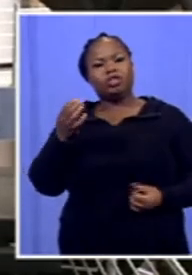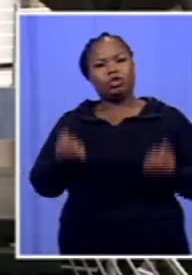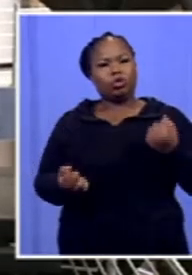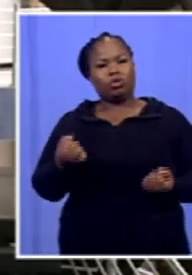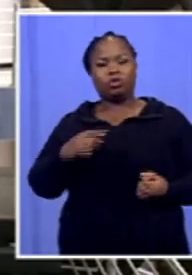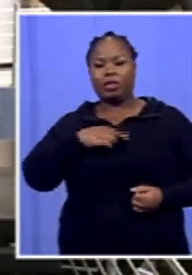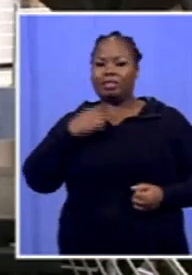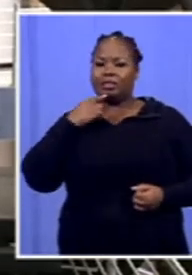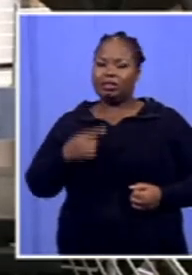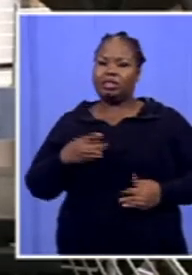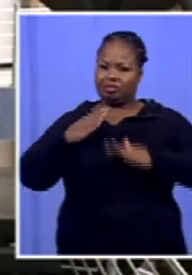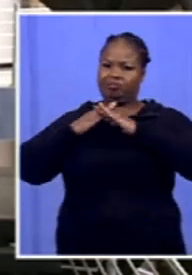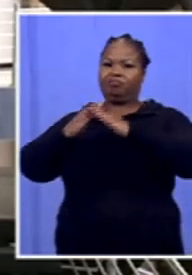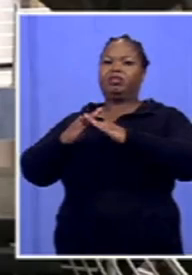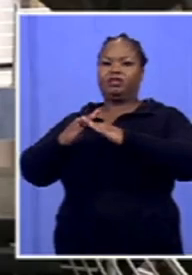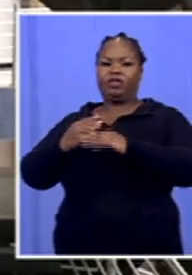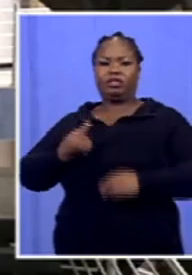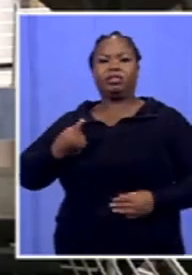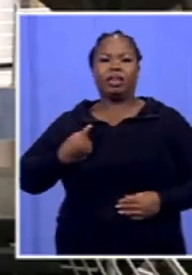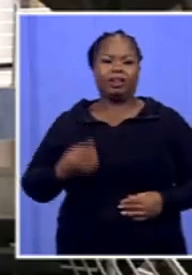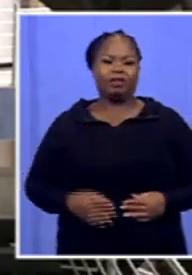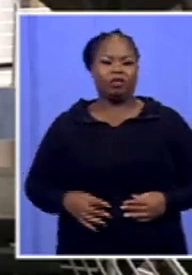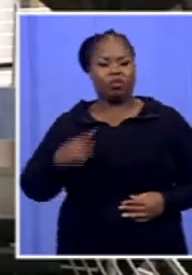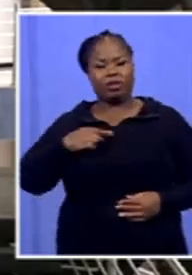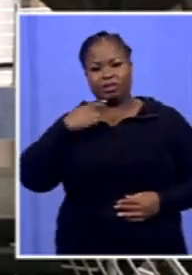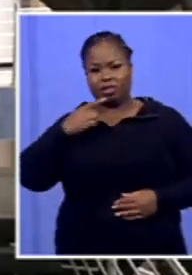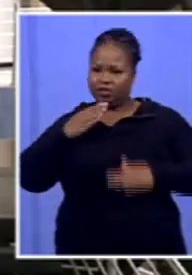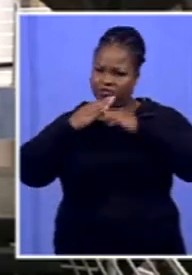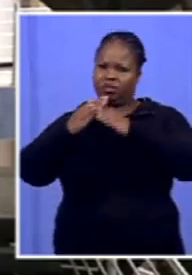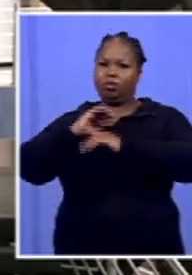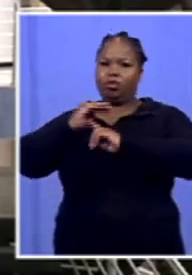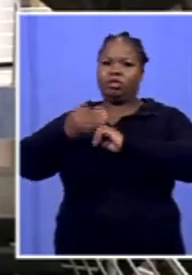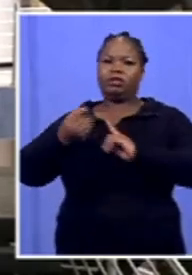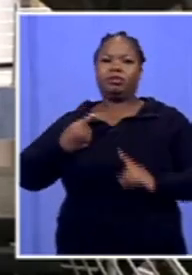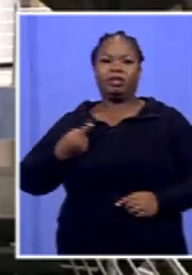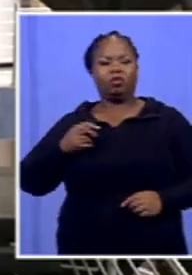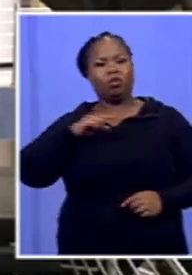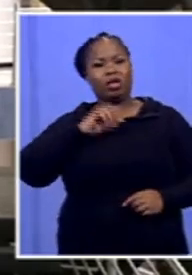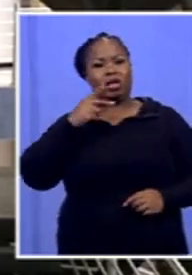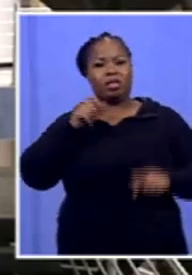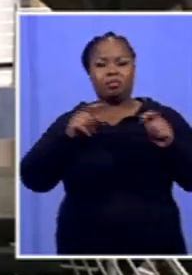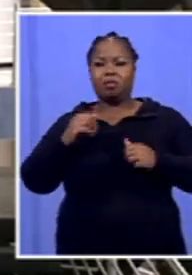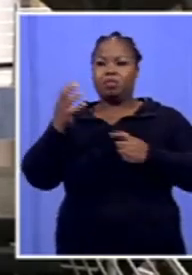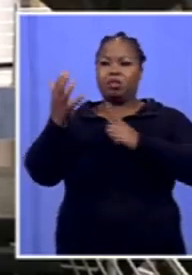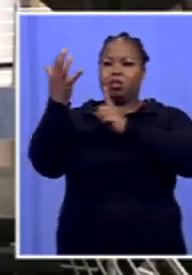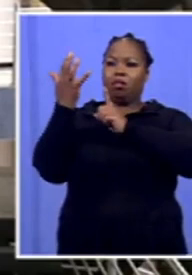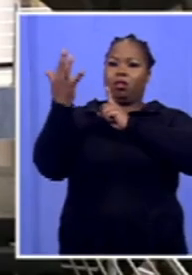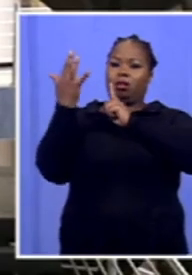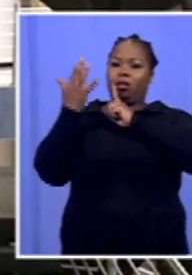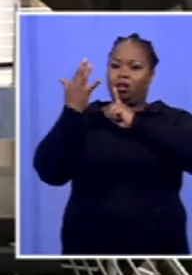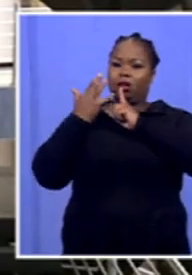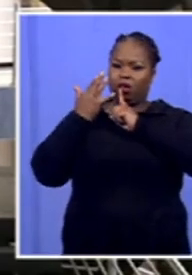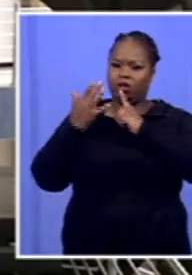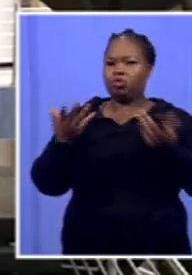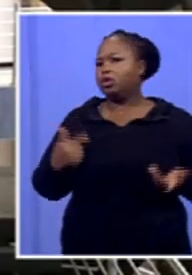he acted in self-defense. And he's saying that he acted in self-defense. Some of the people were coming towards him. They were confronting him. So